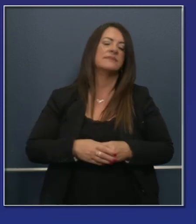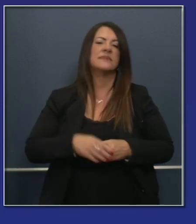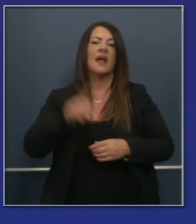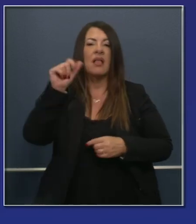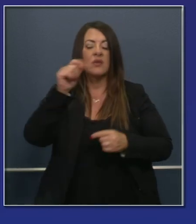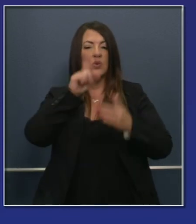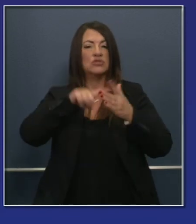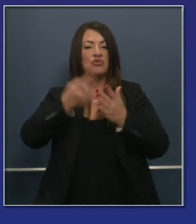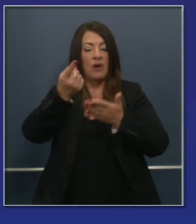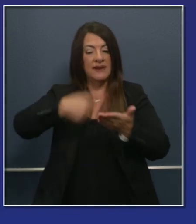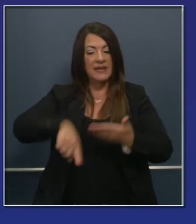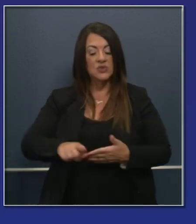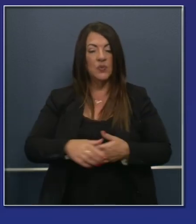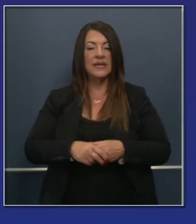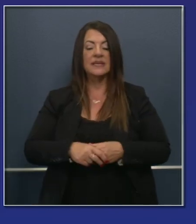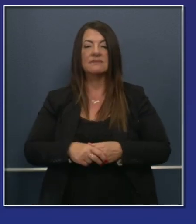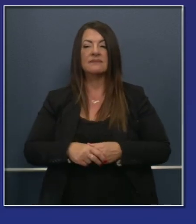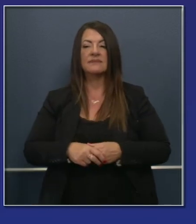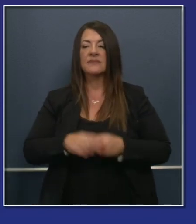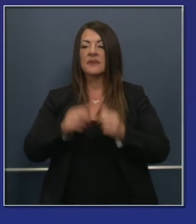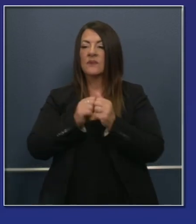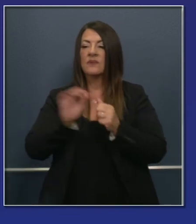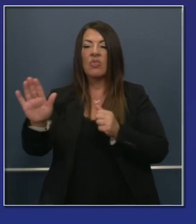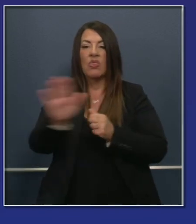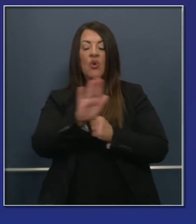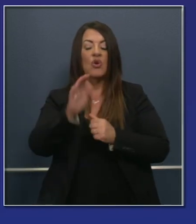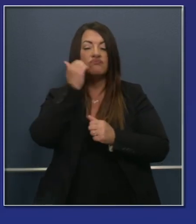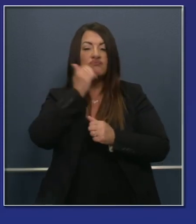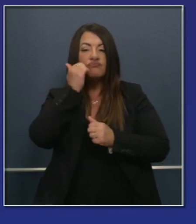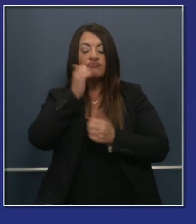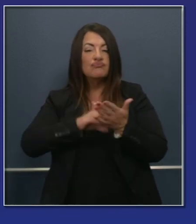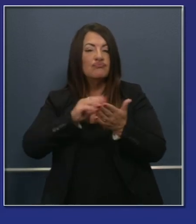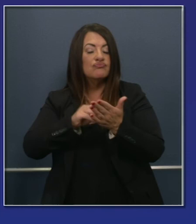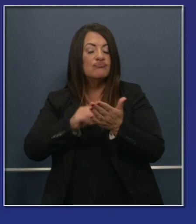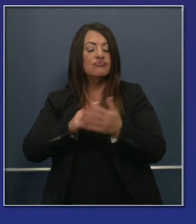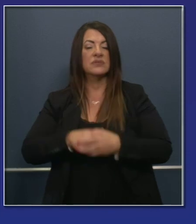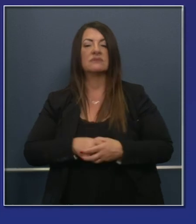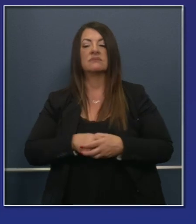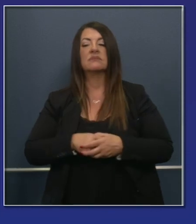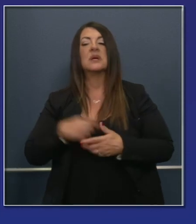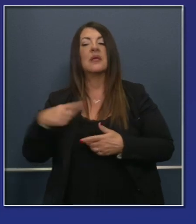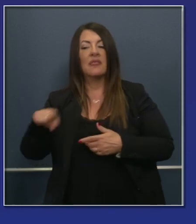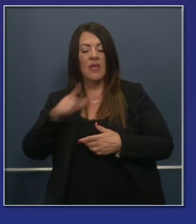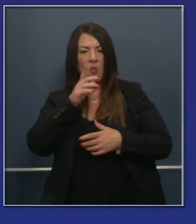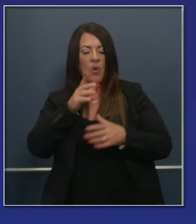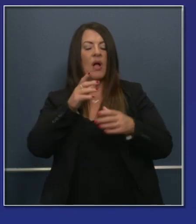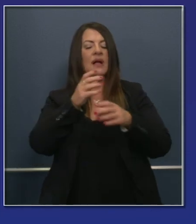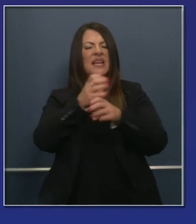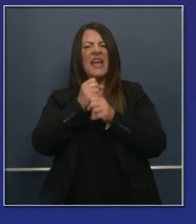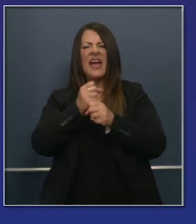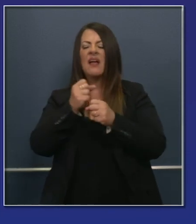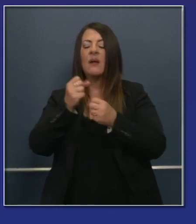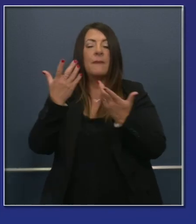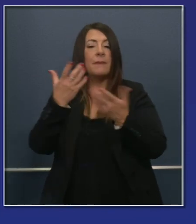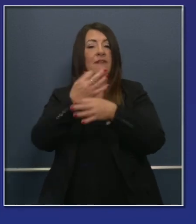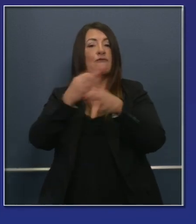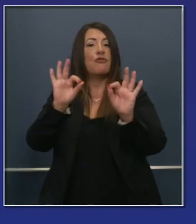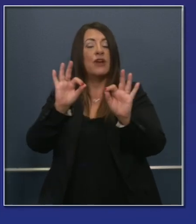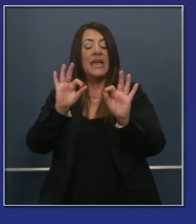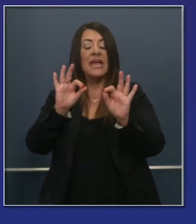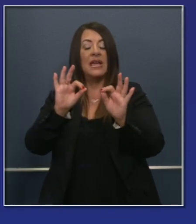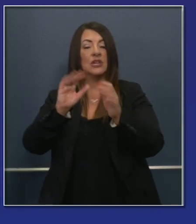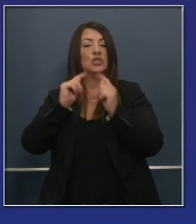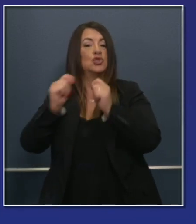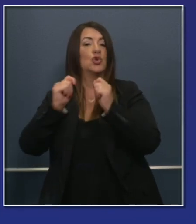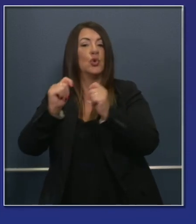In addition to the daily classes and all of their content areas, students who are in need will be able to access free online tutoring to